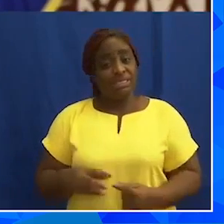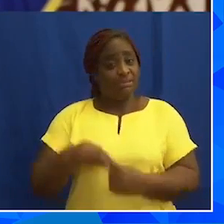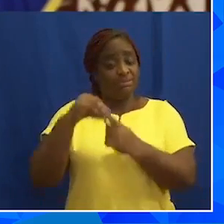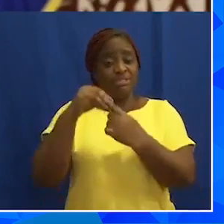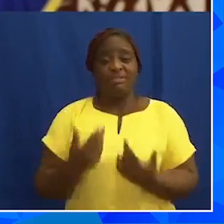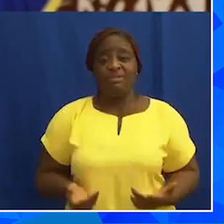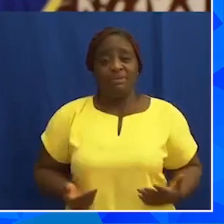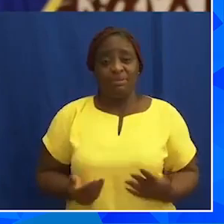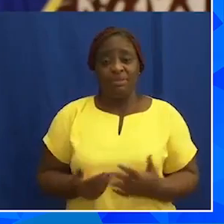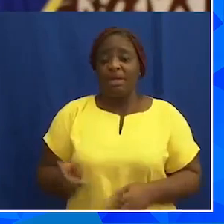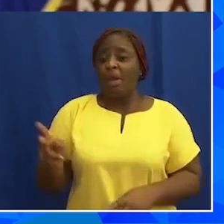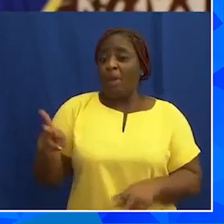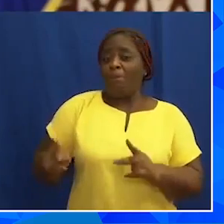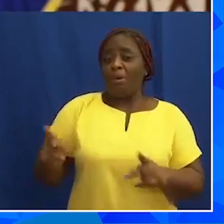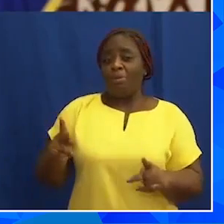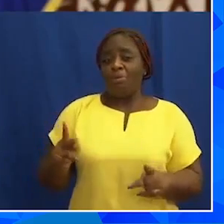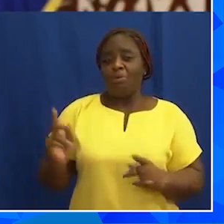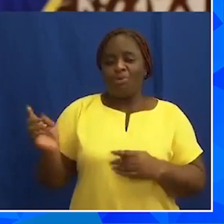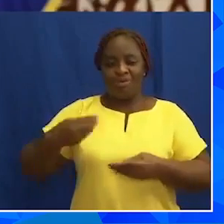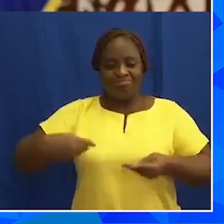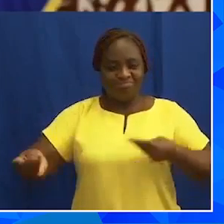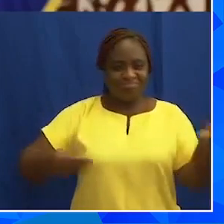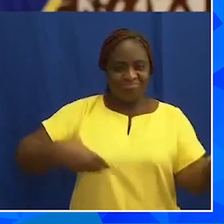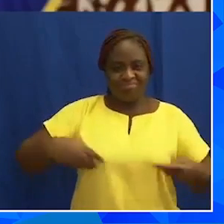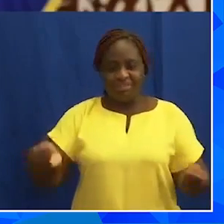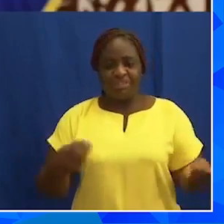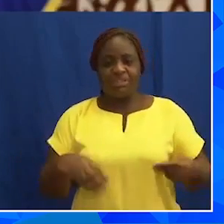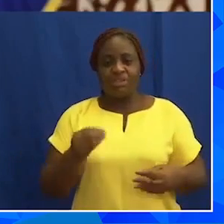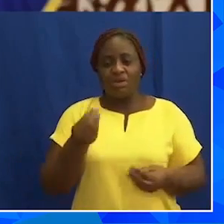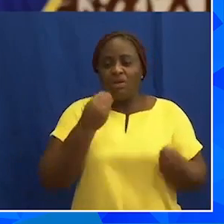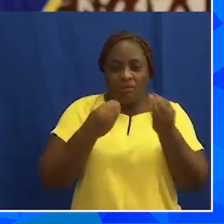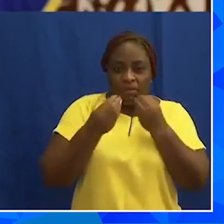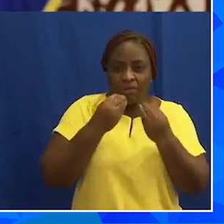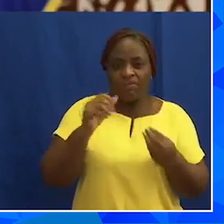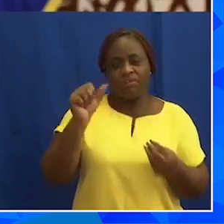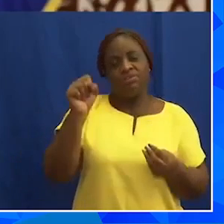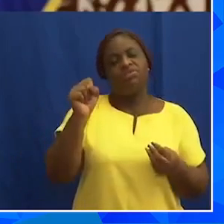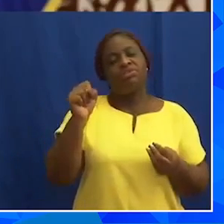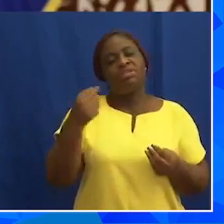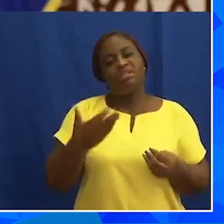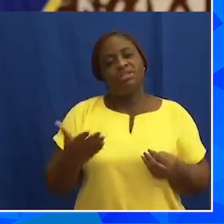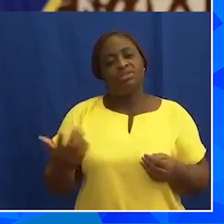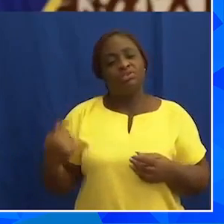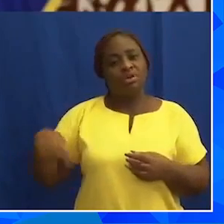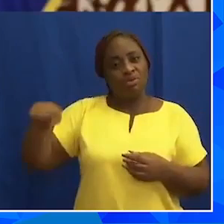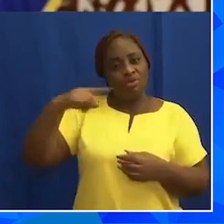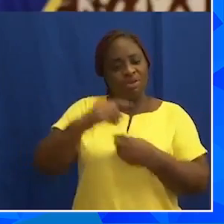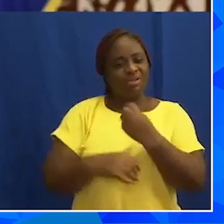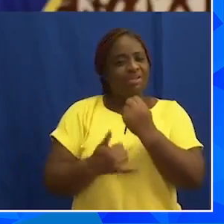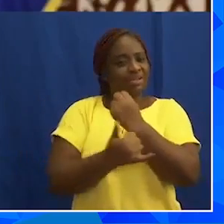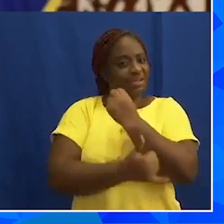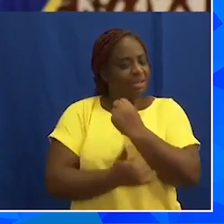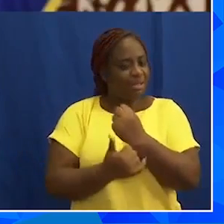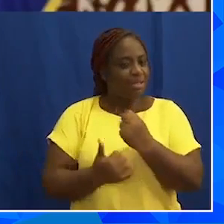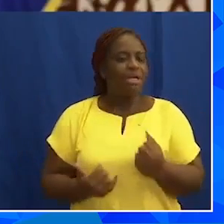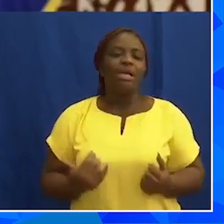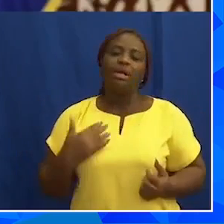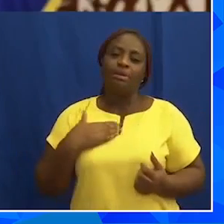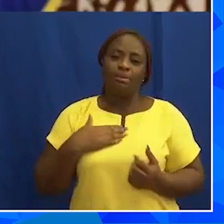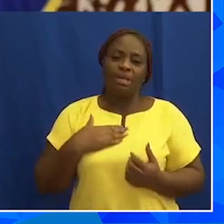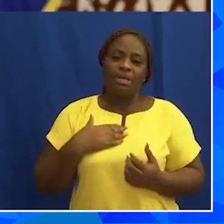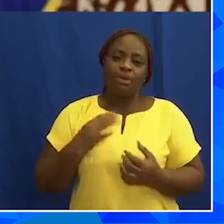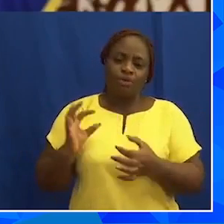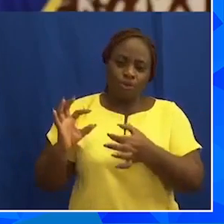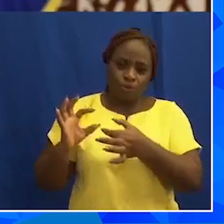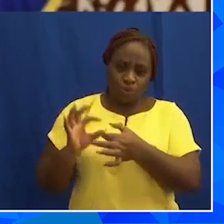especially those that take on the distribution of foodstuffs around the country. And I would hesitate to